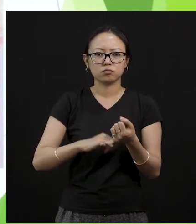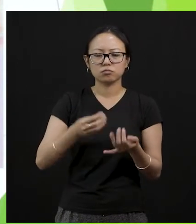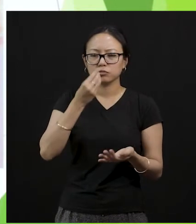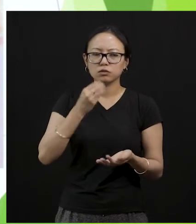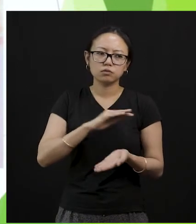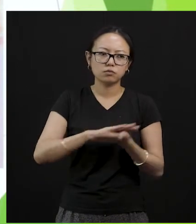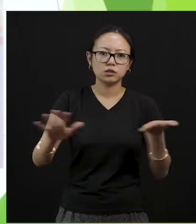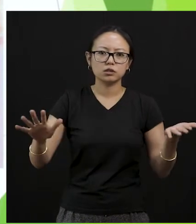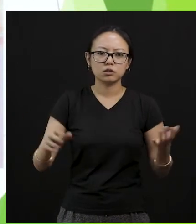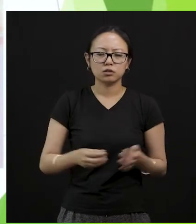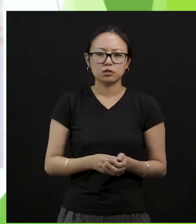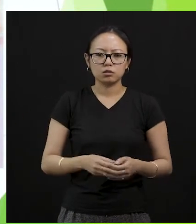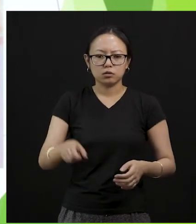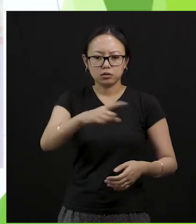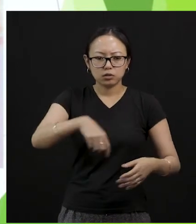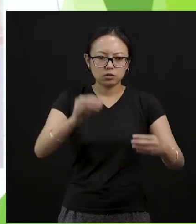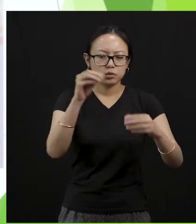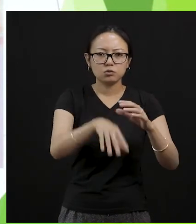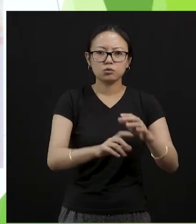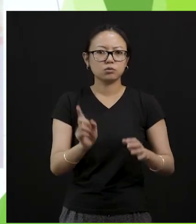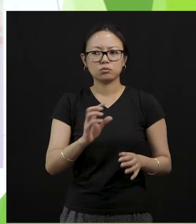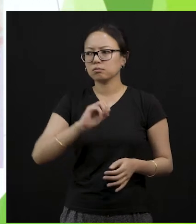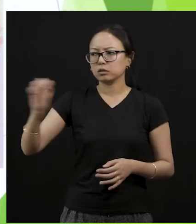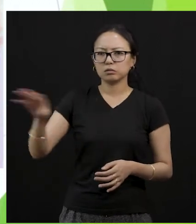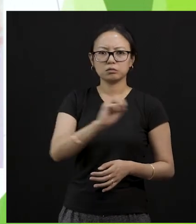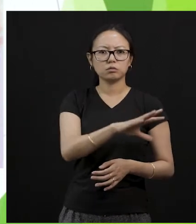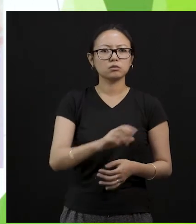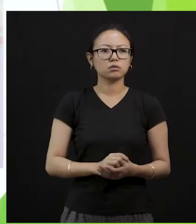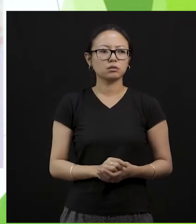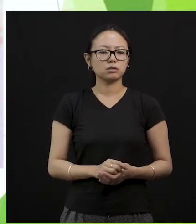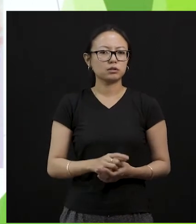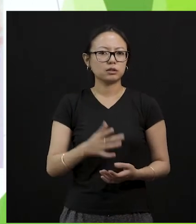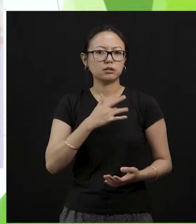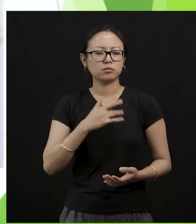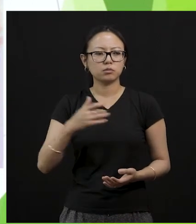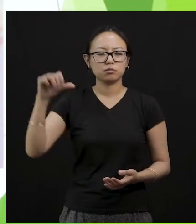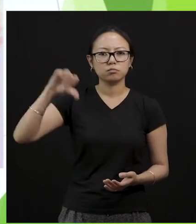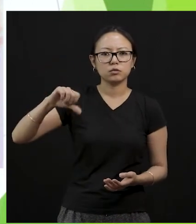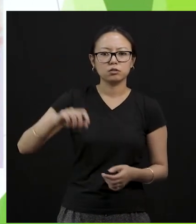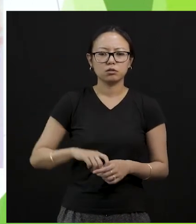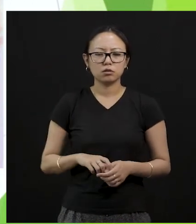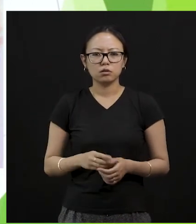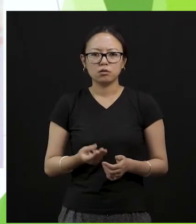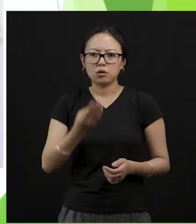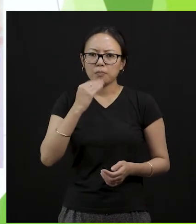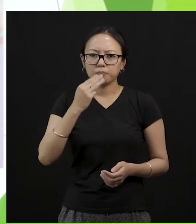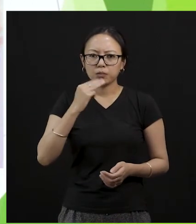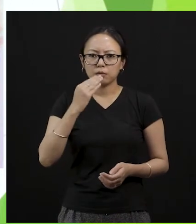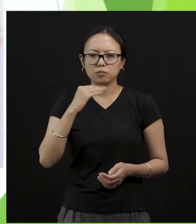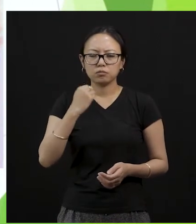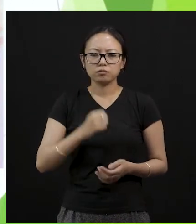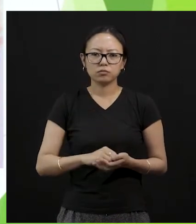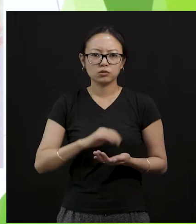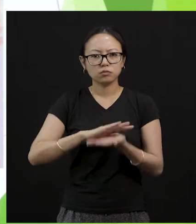dustbin, if you're just throwing it randomly. That's a very bad habit. If you're eating a chocolate and you were just, you know, throwing